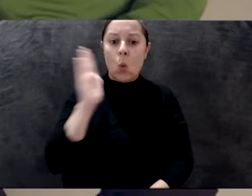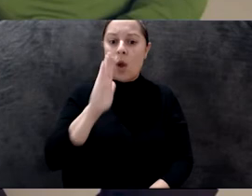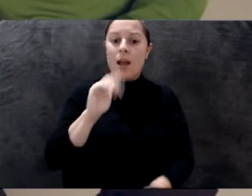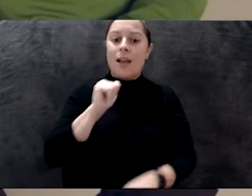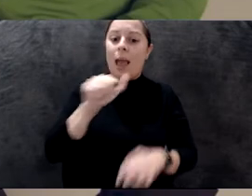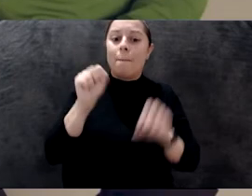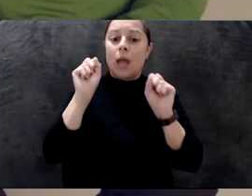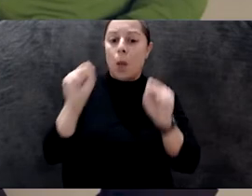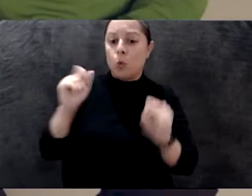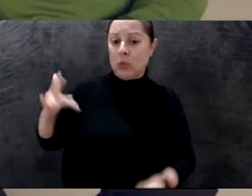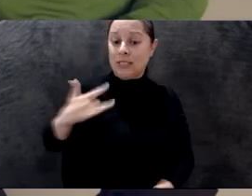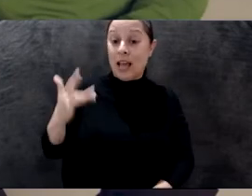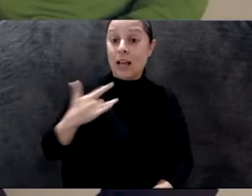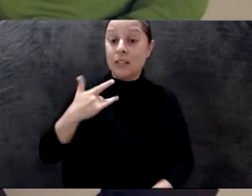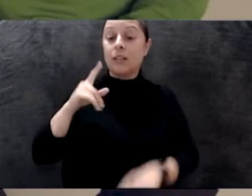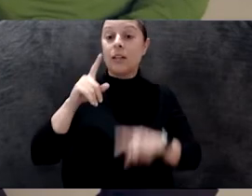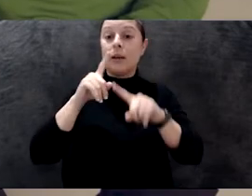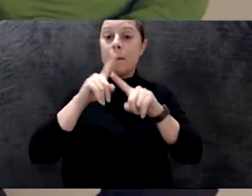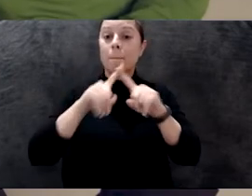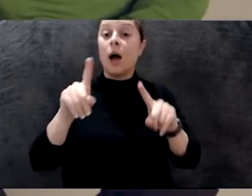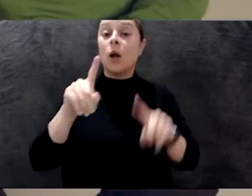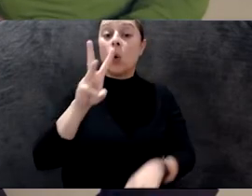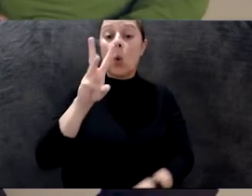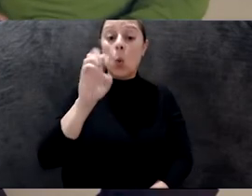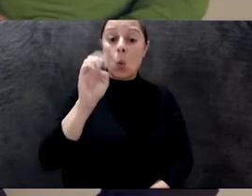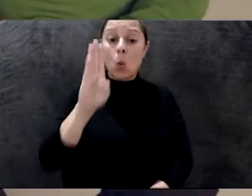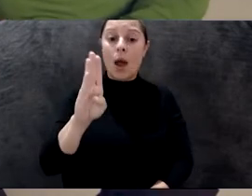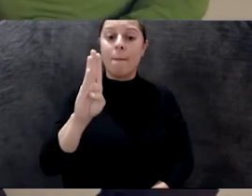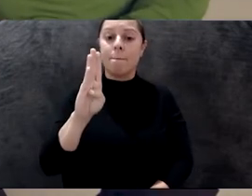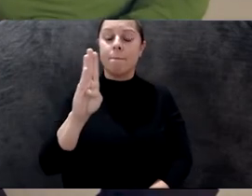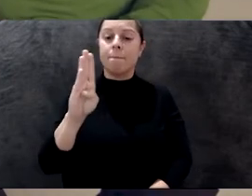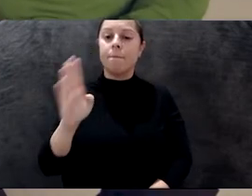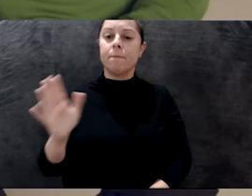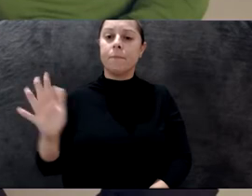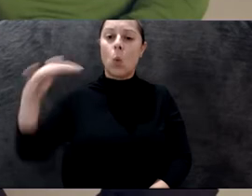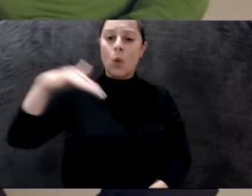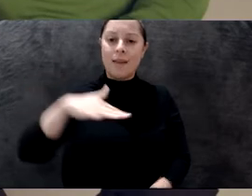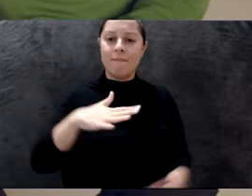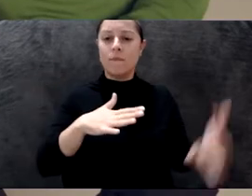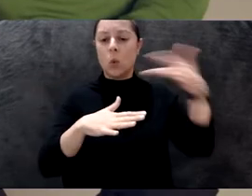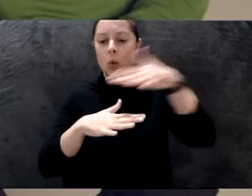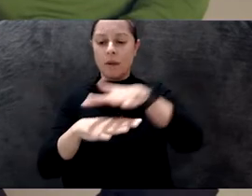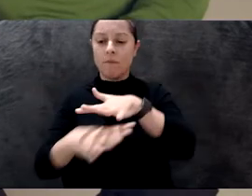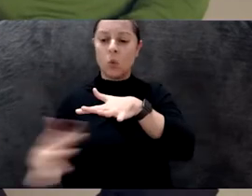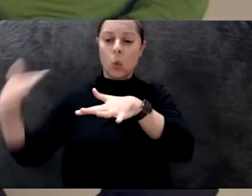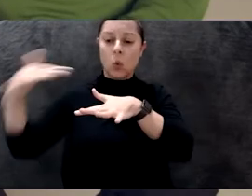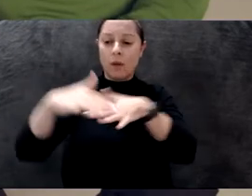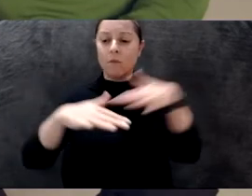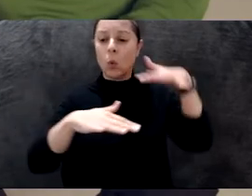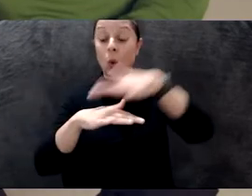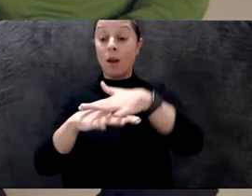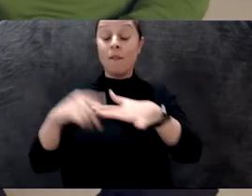mouse or weaving the senses for herself to be able to perceive who is around it. He's kind of the,